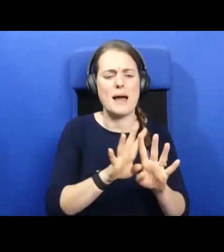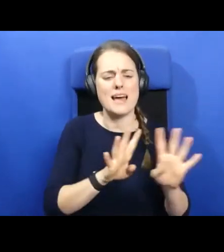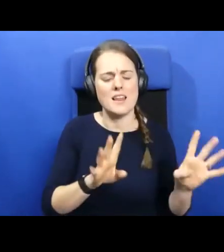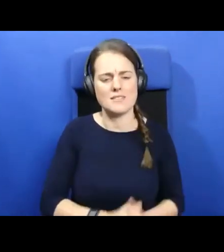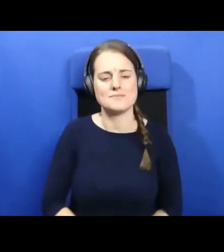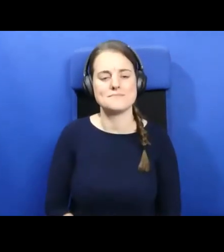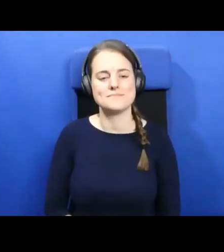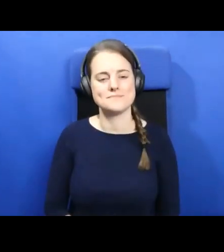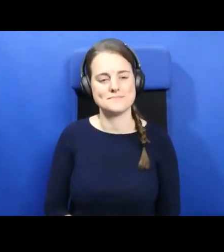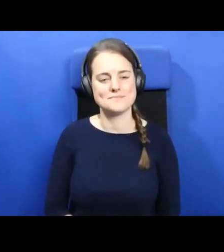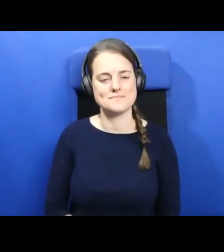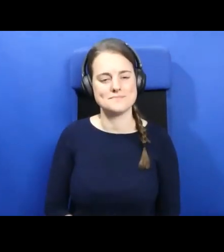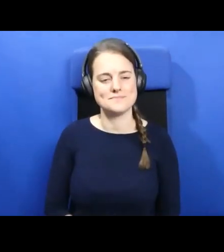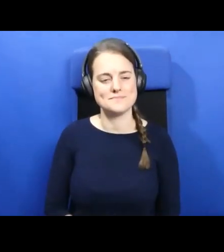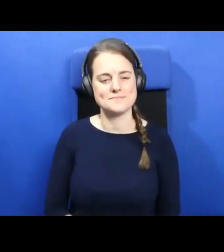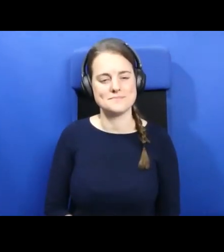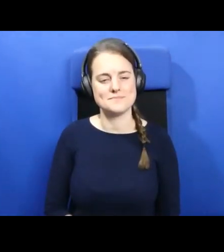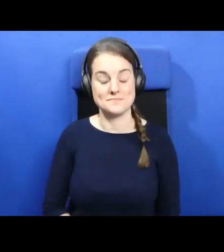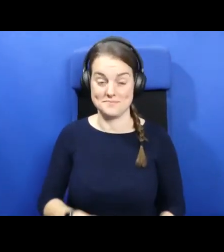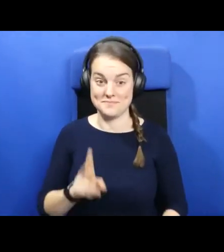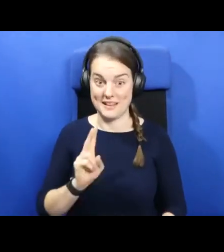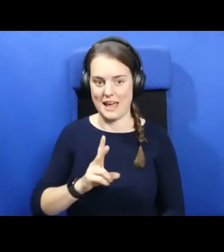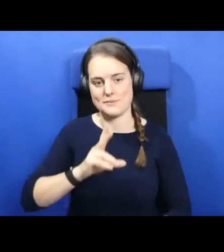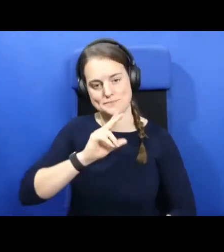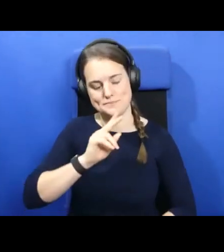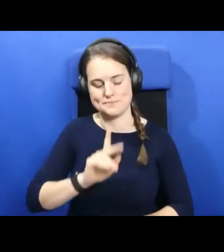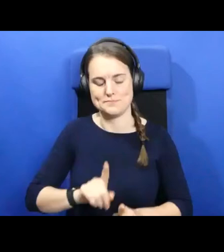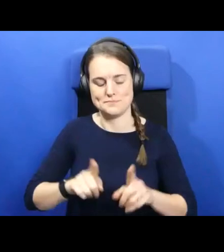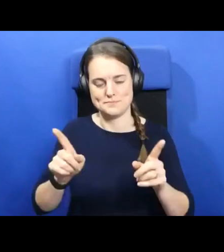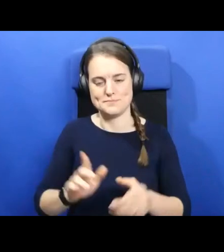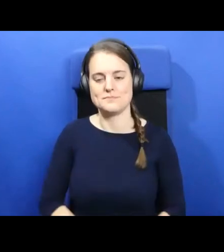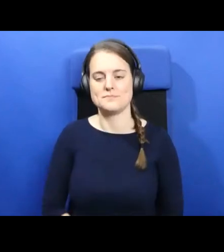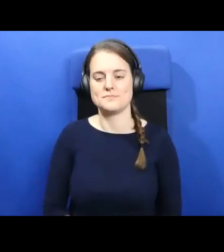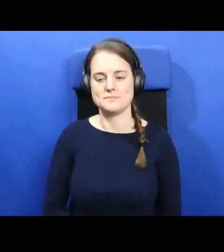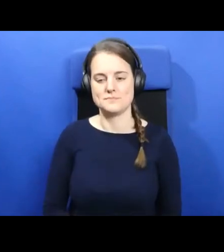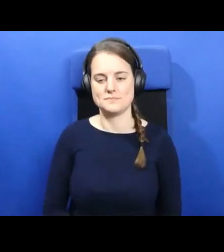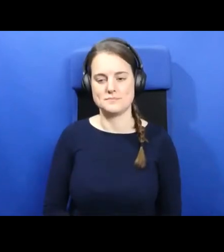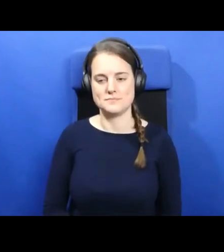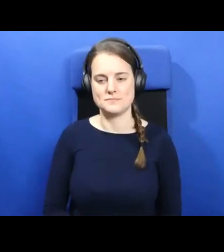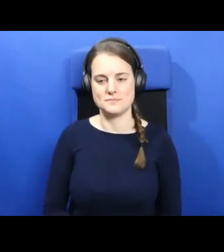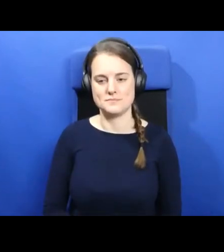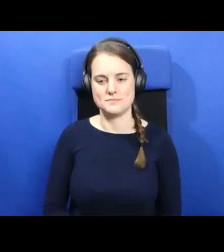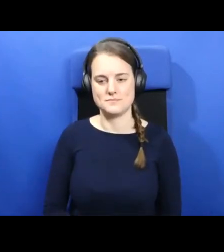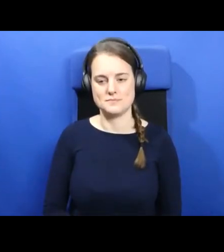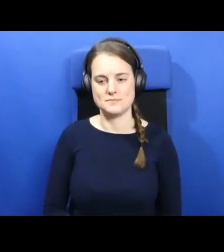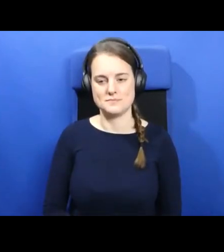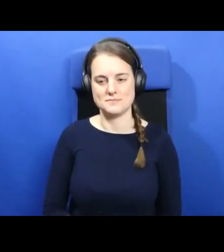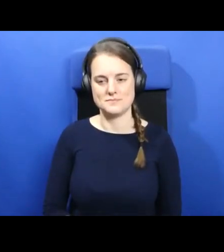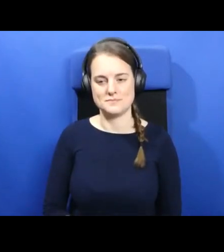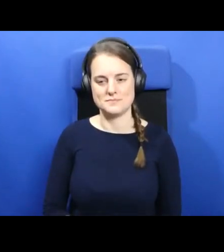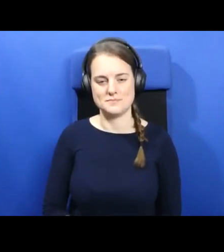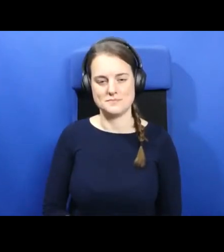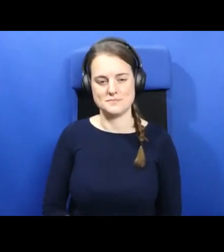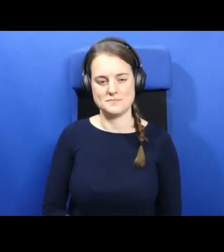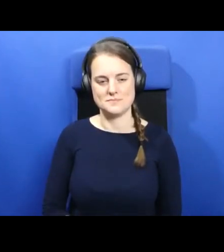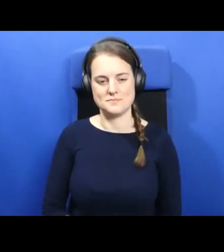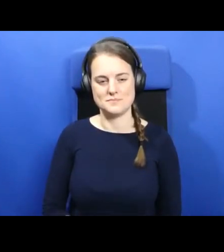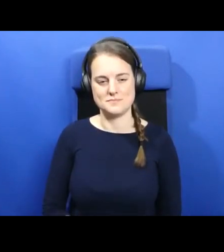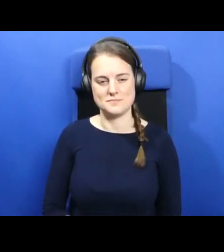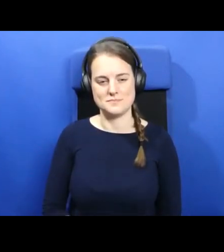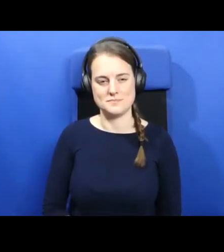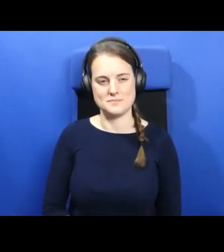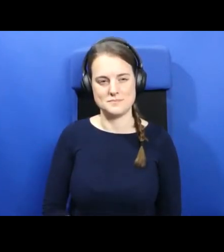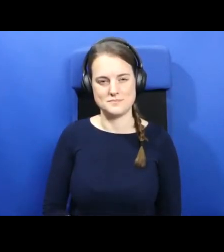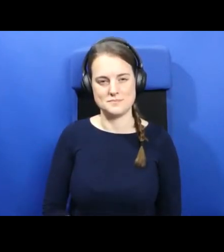fearchant eir an d'lhúg ceangal a fi an fadhó idharn na níadh a bhaar i níadh ar Cwig Ola agus idh a bhaar i níadh ar Níadharn na